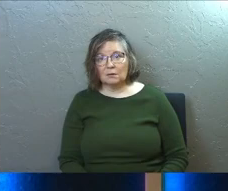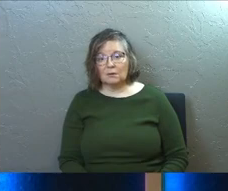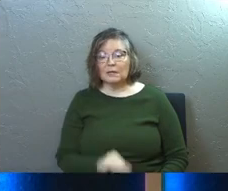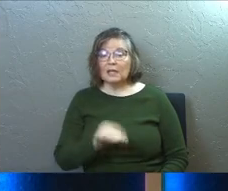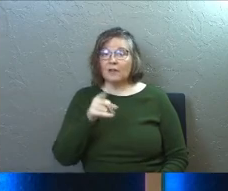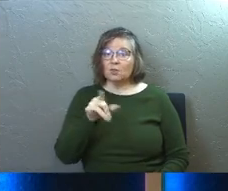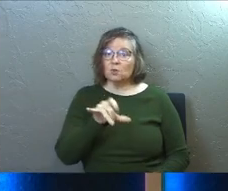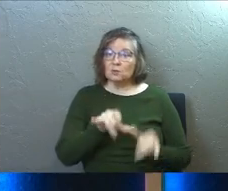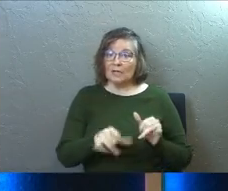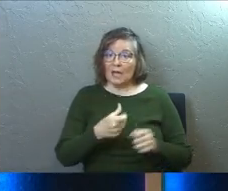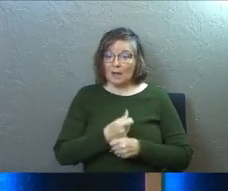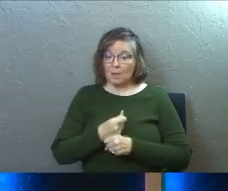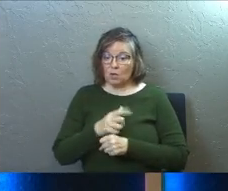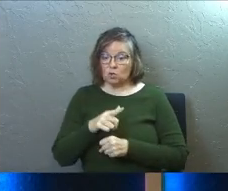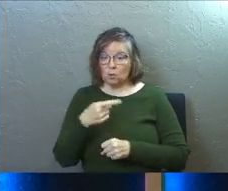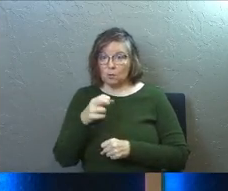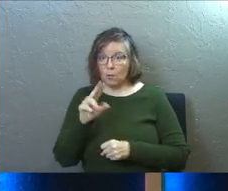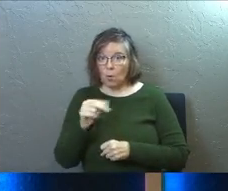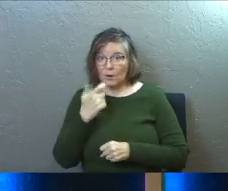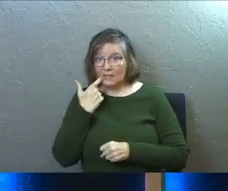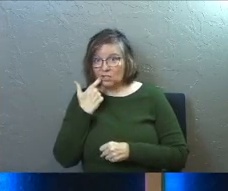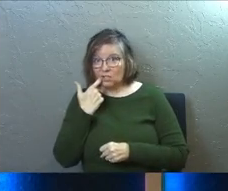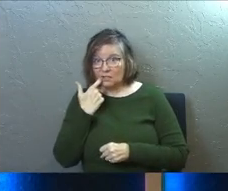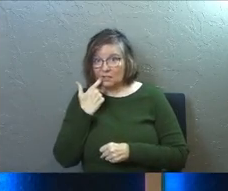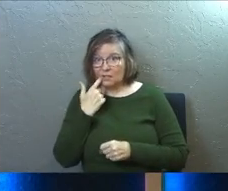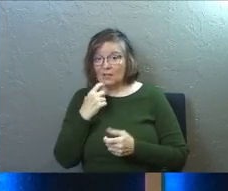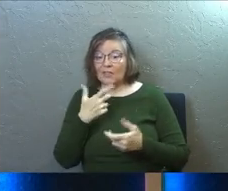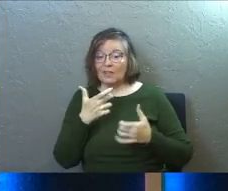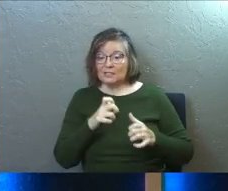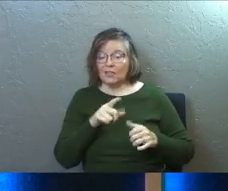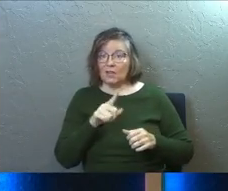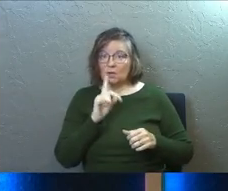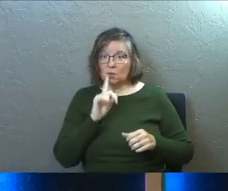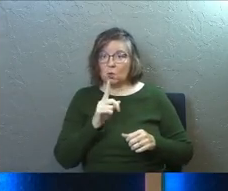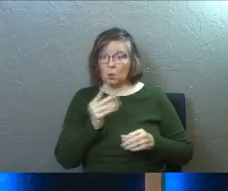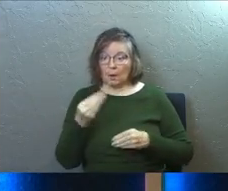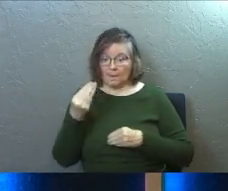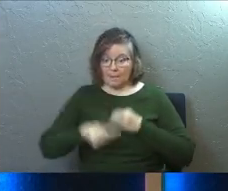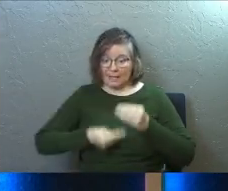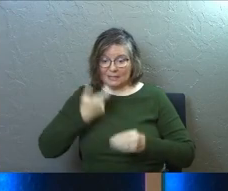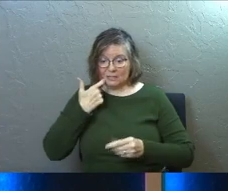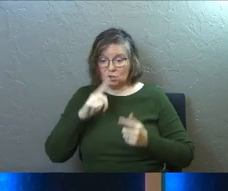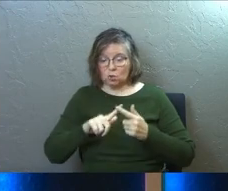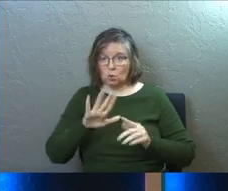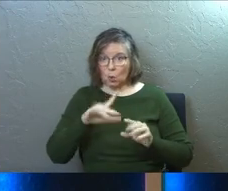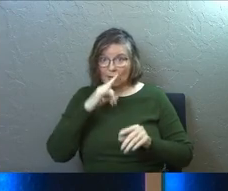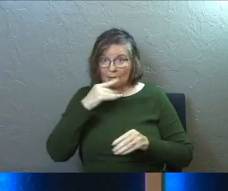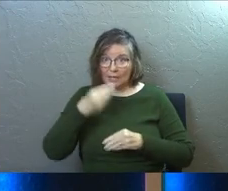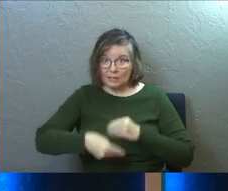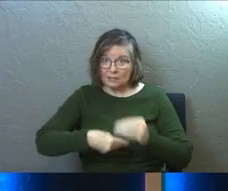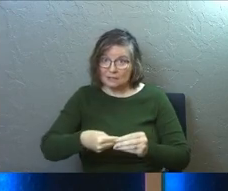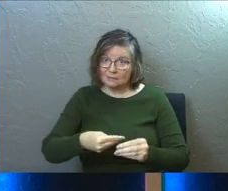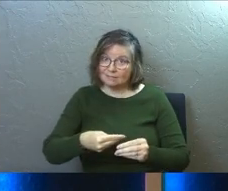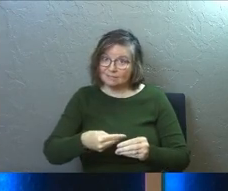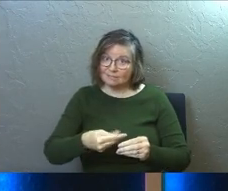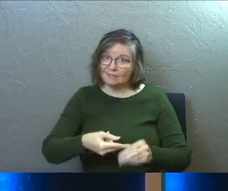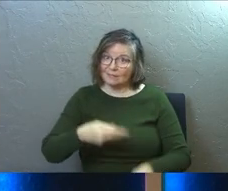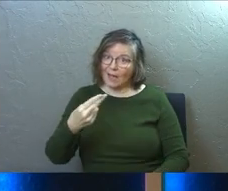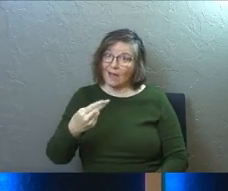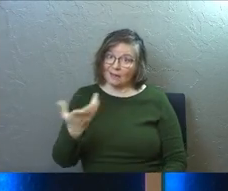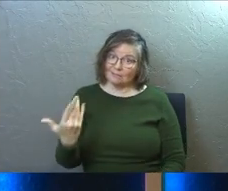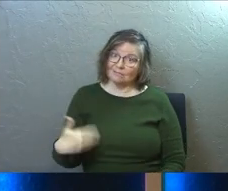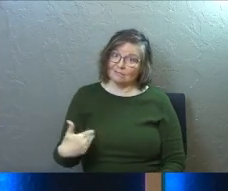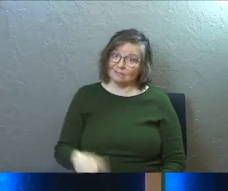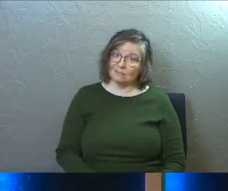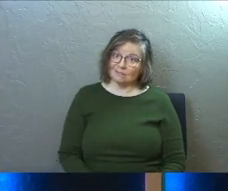If you stay in bondage to your pornography addiction, the chances that you're going to pass that addiction on to your kids, how